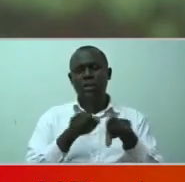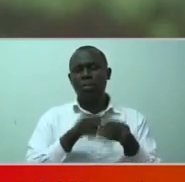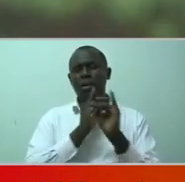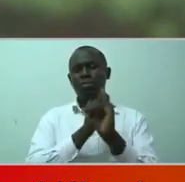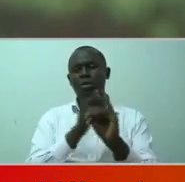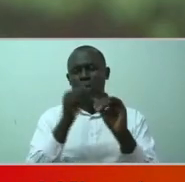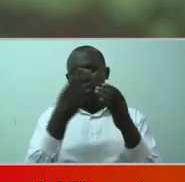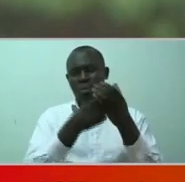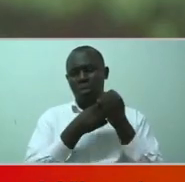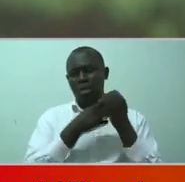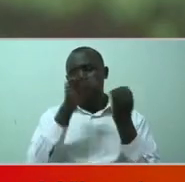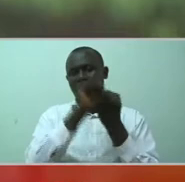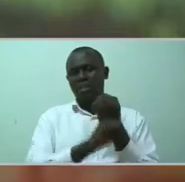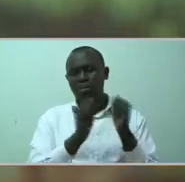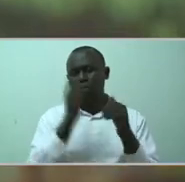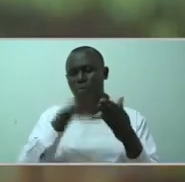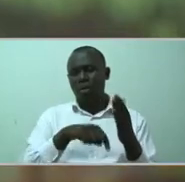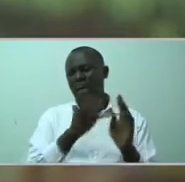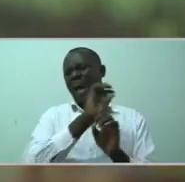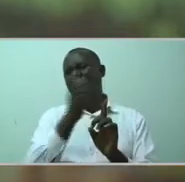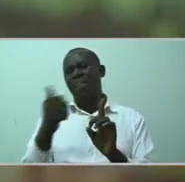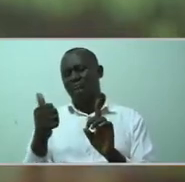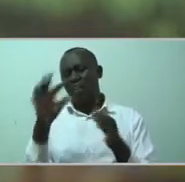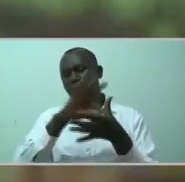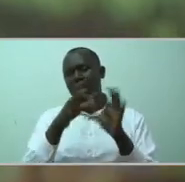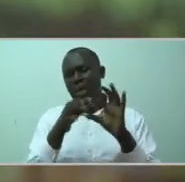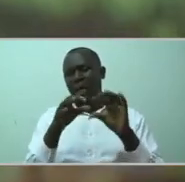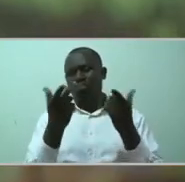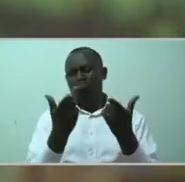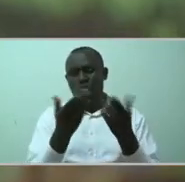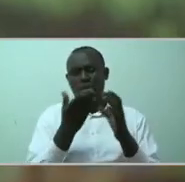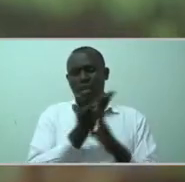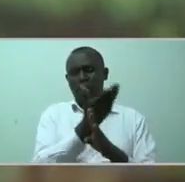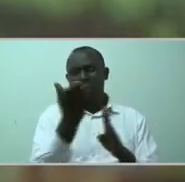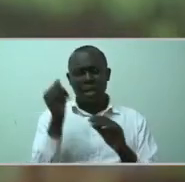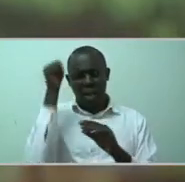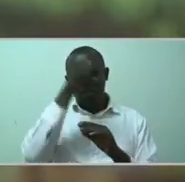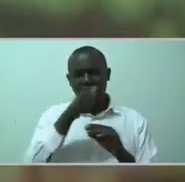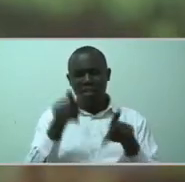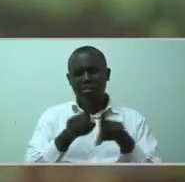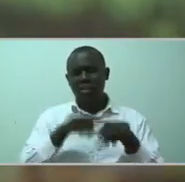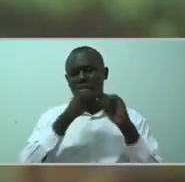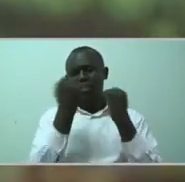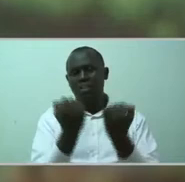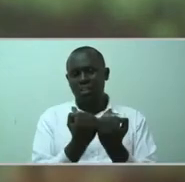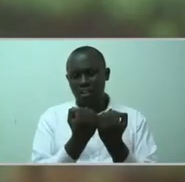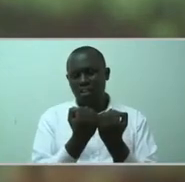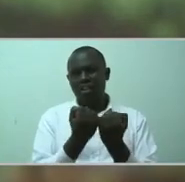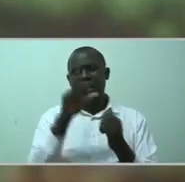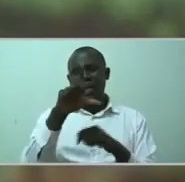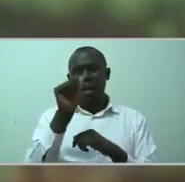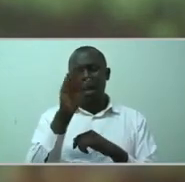in partnership with the Agency for Disability and Development in Africa. The Social Innovation Lab project